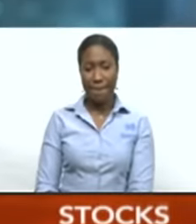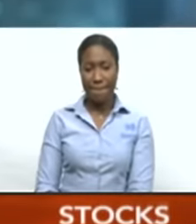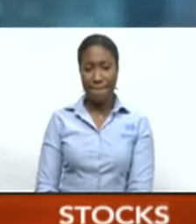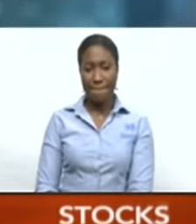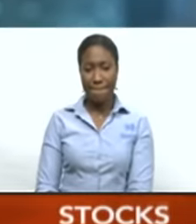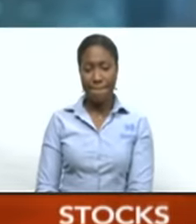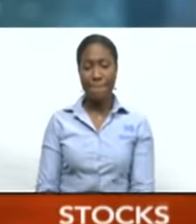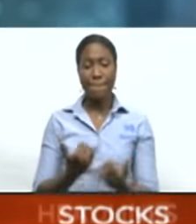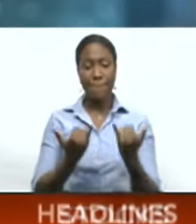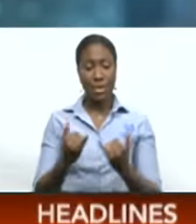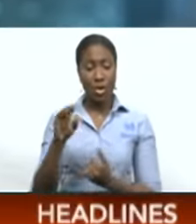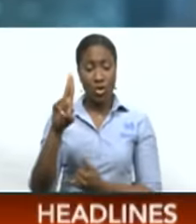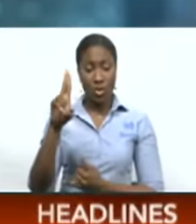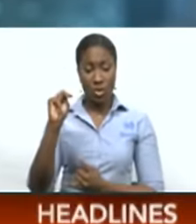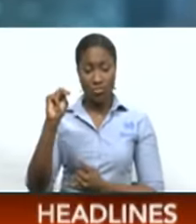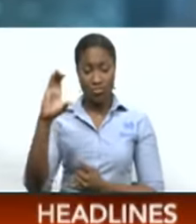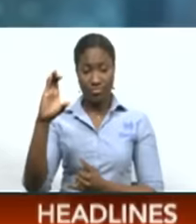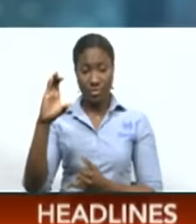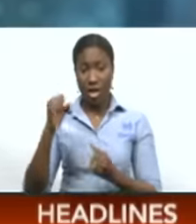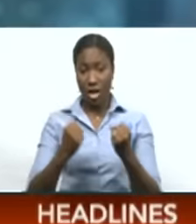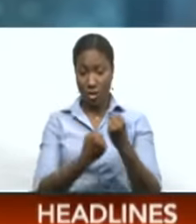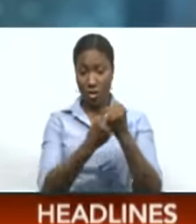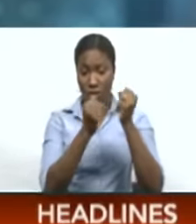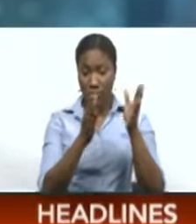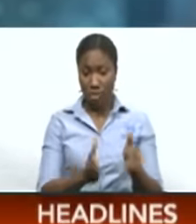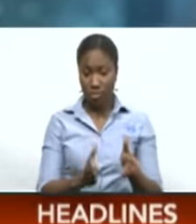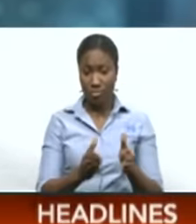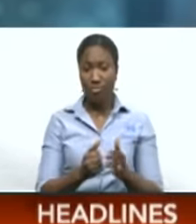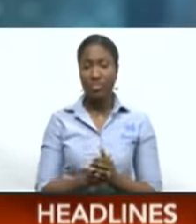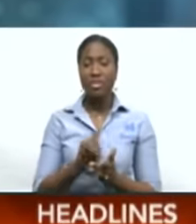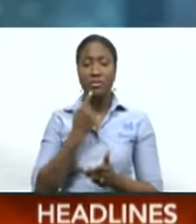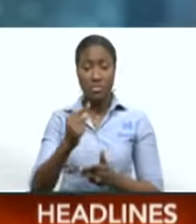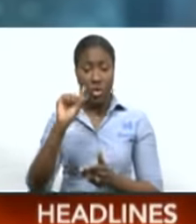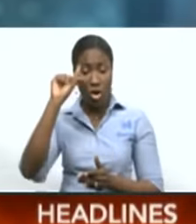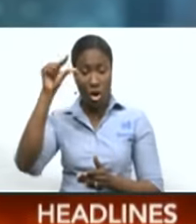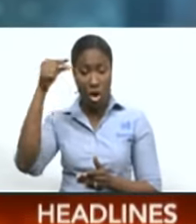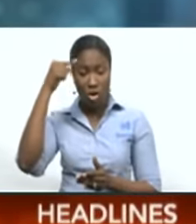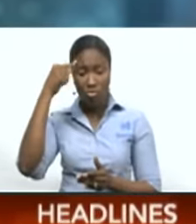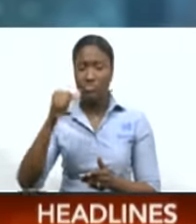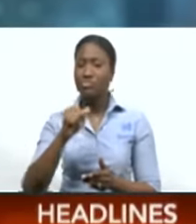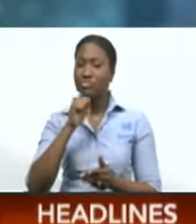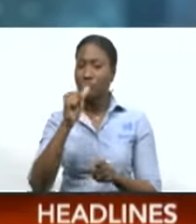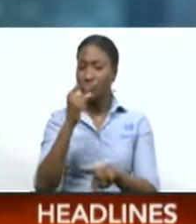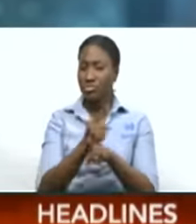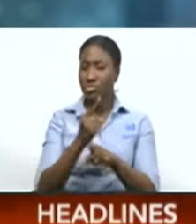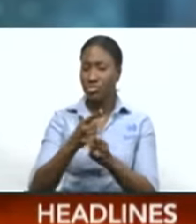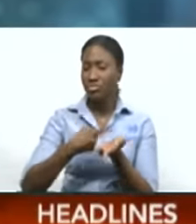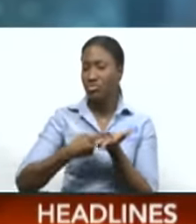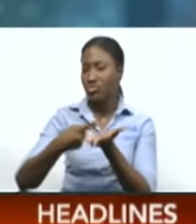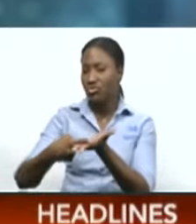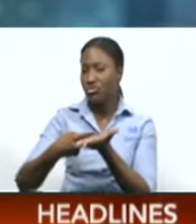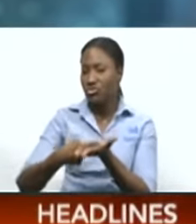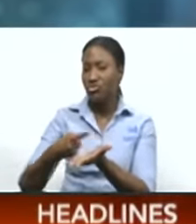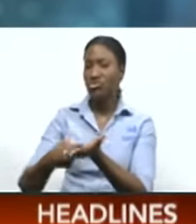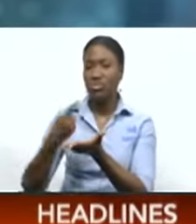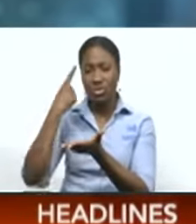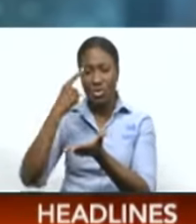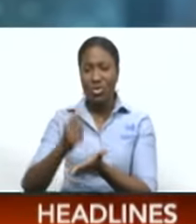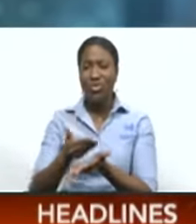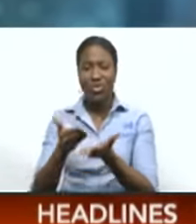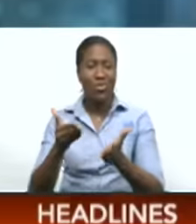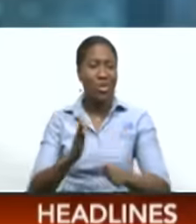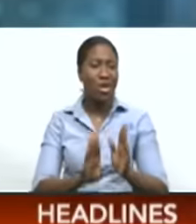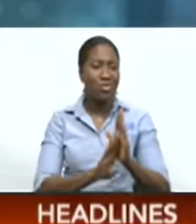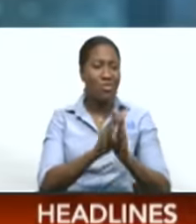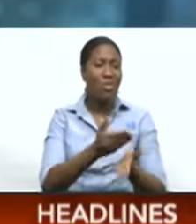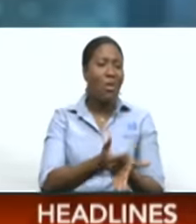Well, UNC activist Ravi Balgabin Maharaj is accusing the government of failing to negotiate any favourable terms and conditions